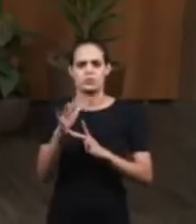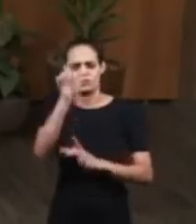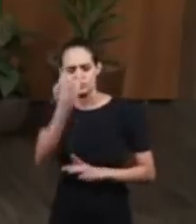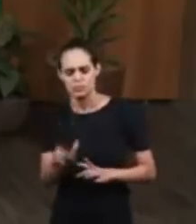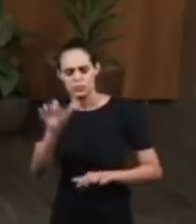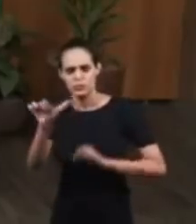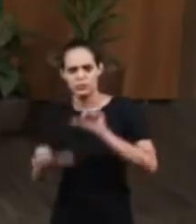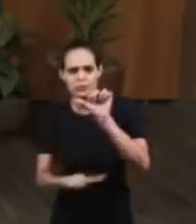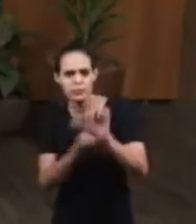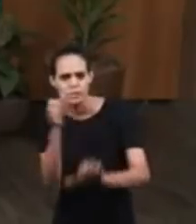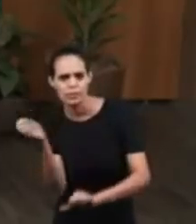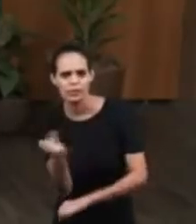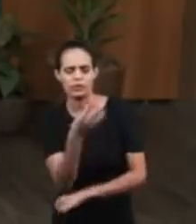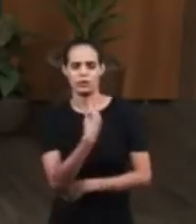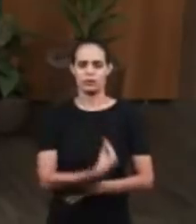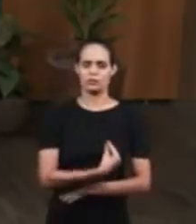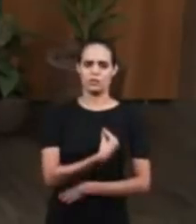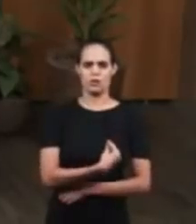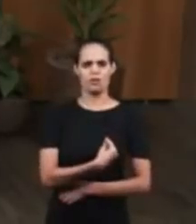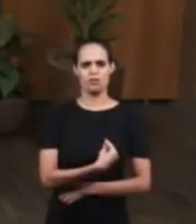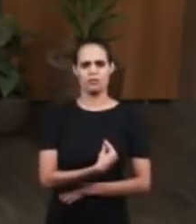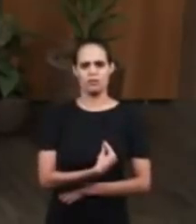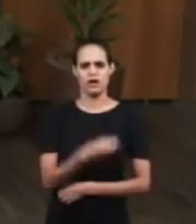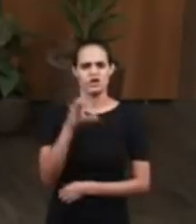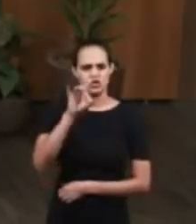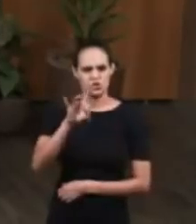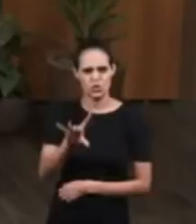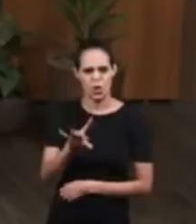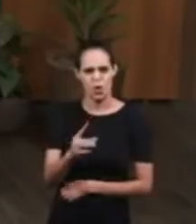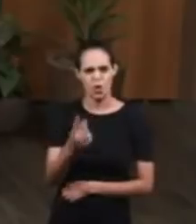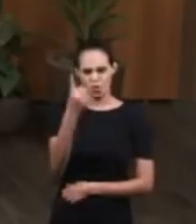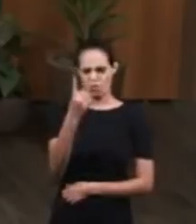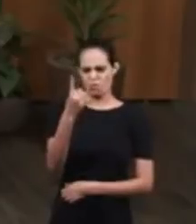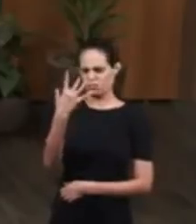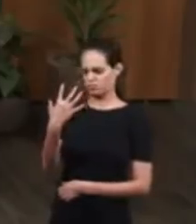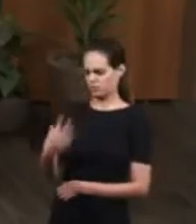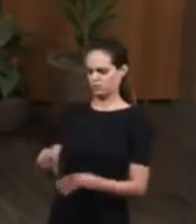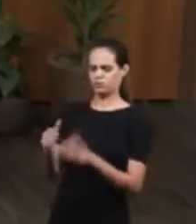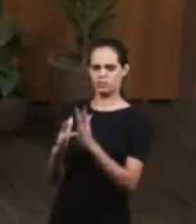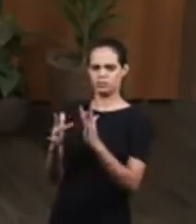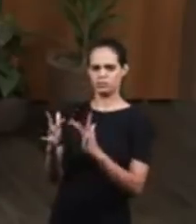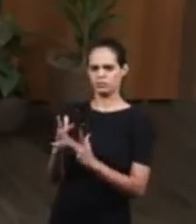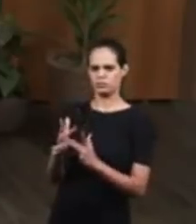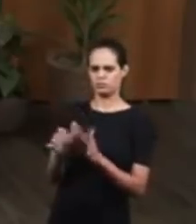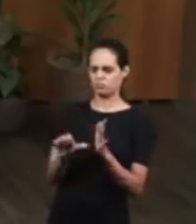But to be born again. Every day. In Jesus.